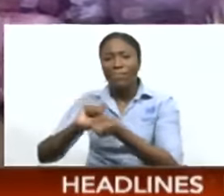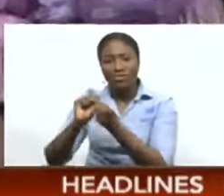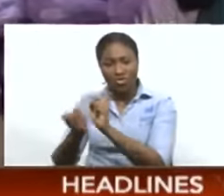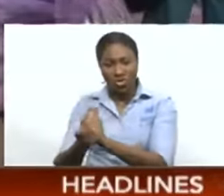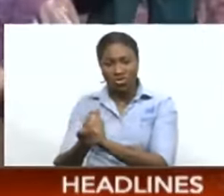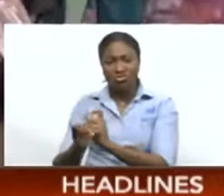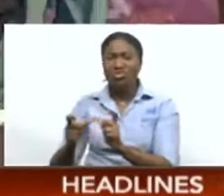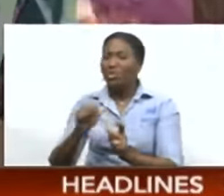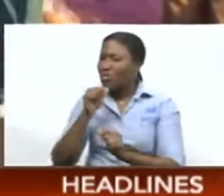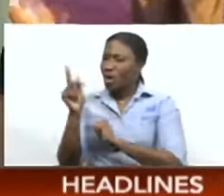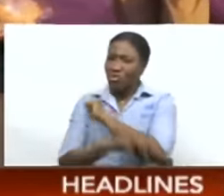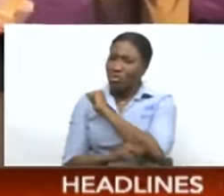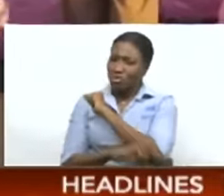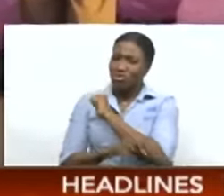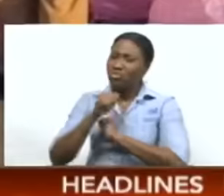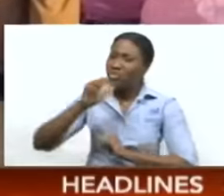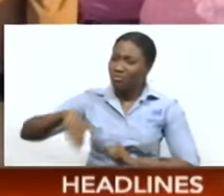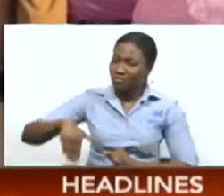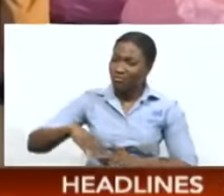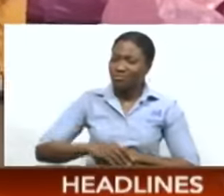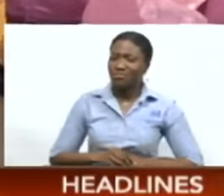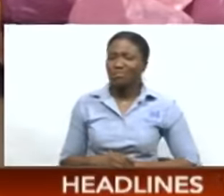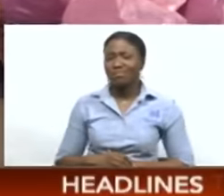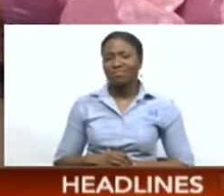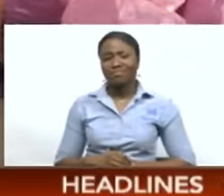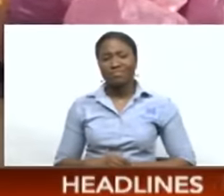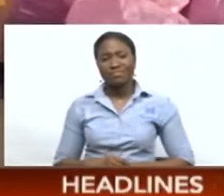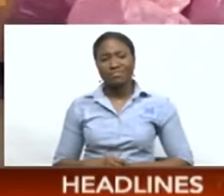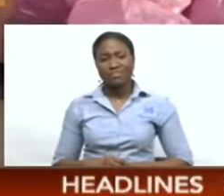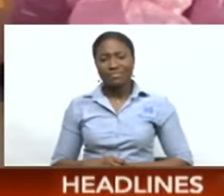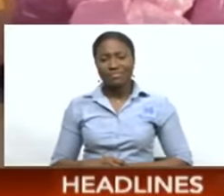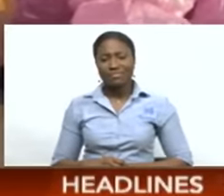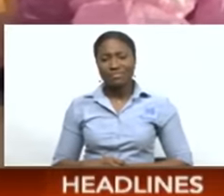them. Ryan Bajew, CNC3 News, Osakitown.